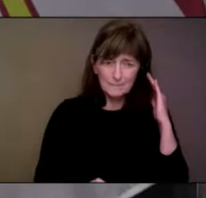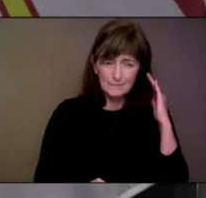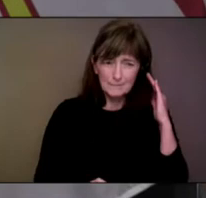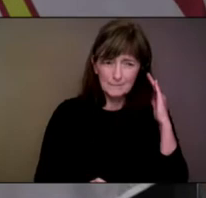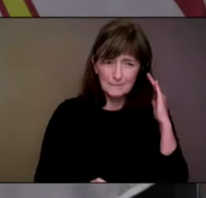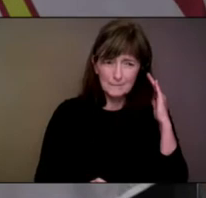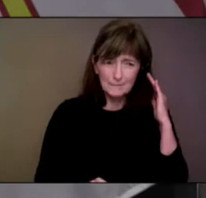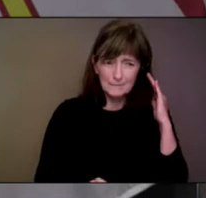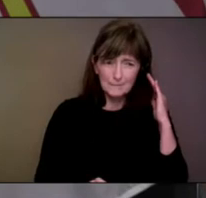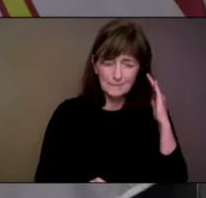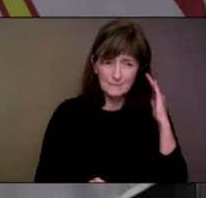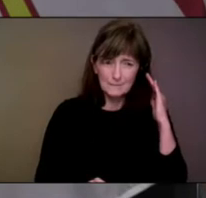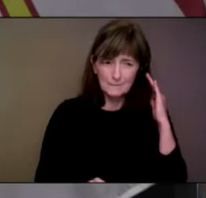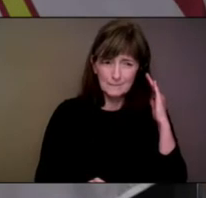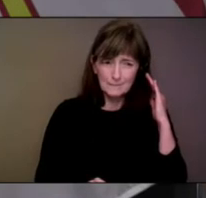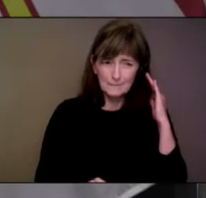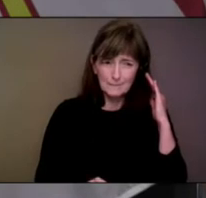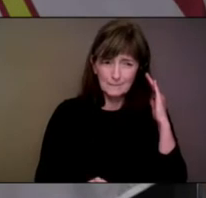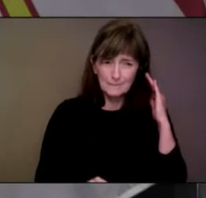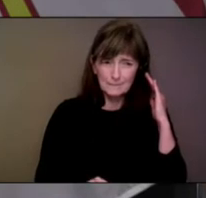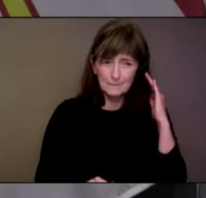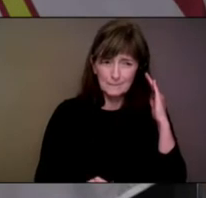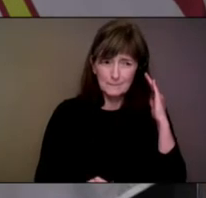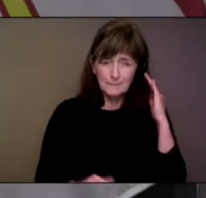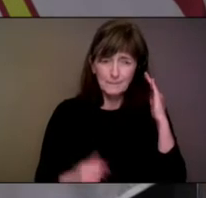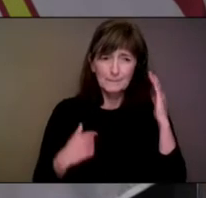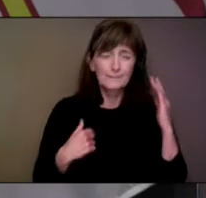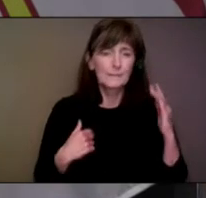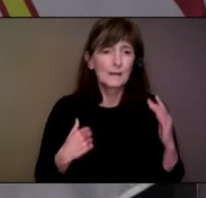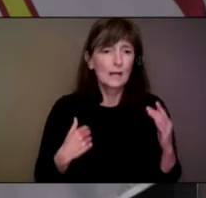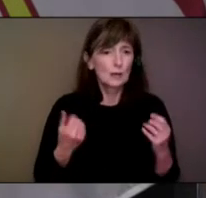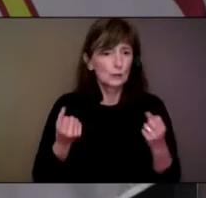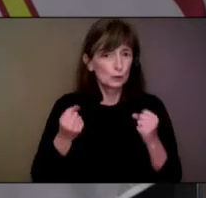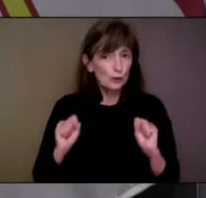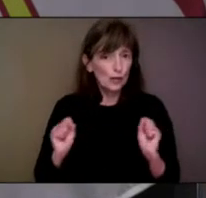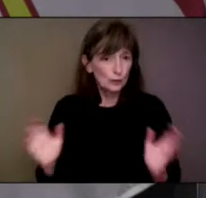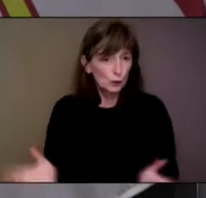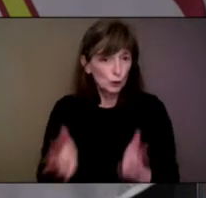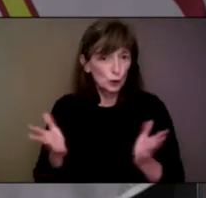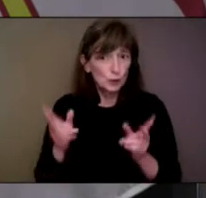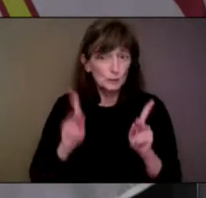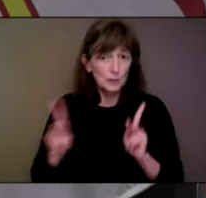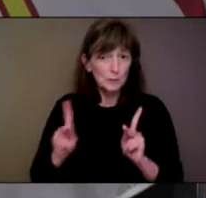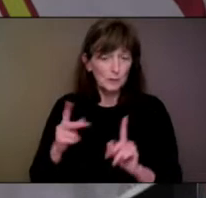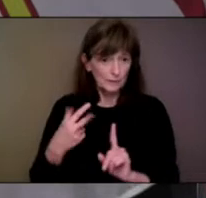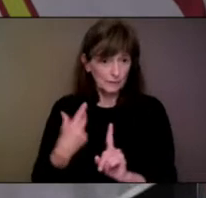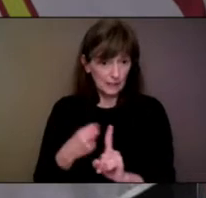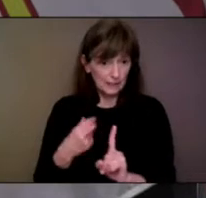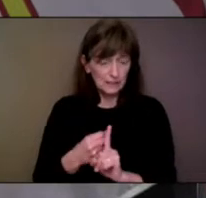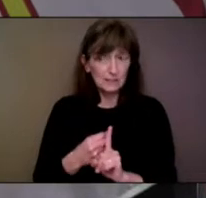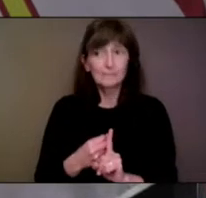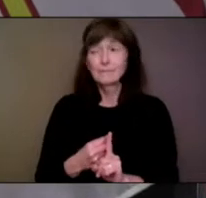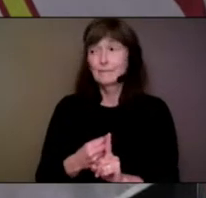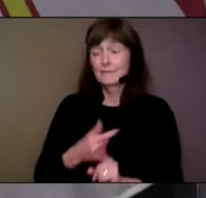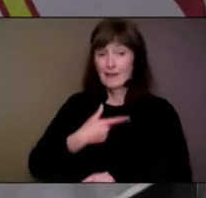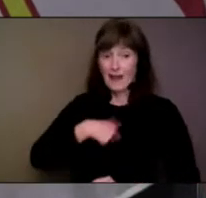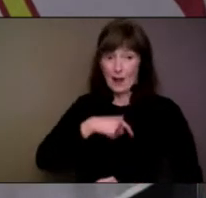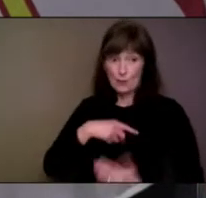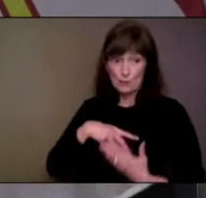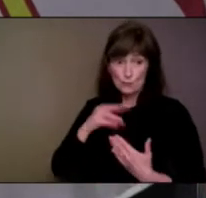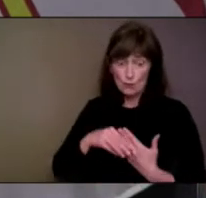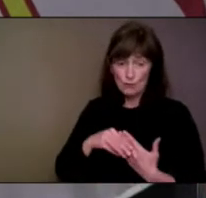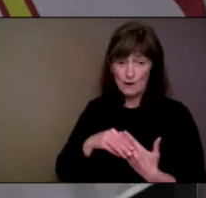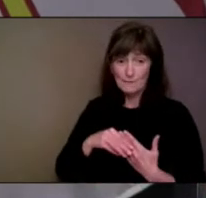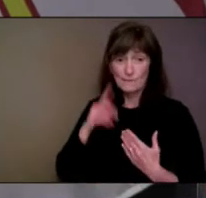So the whole point of our vaccine program is to make sure that our population is adequately vaccinated to